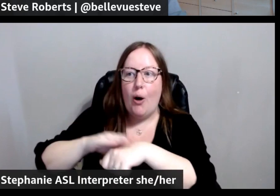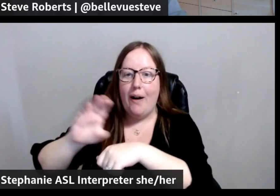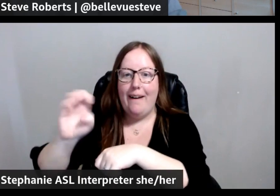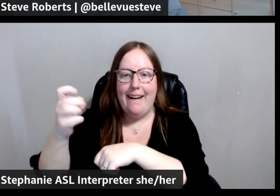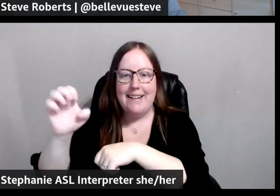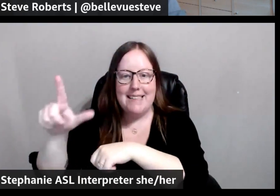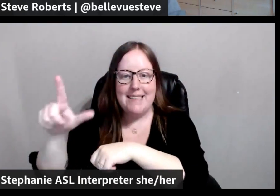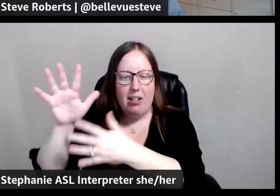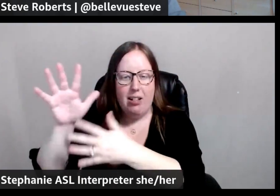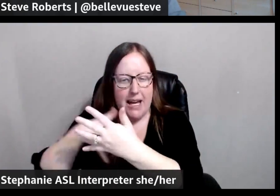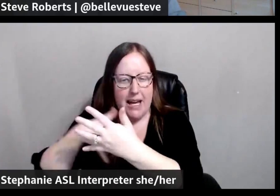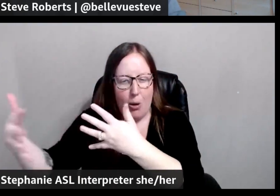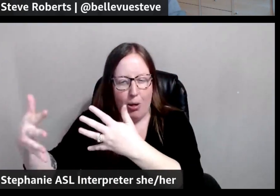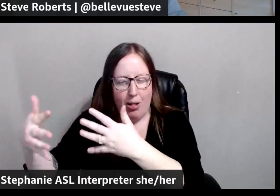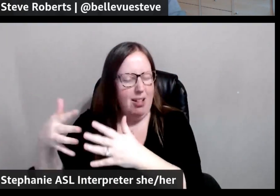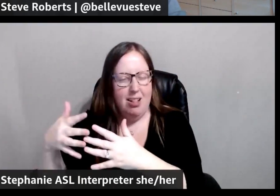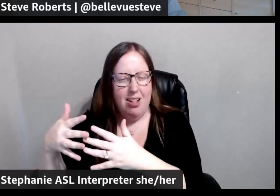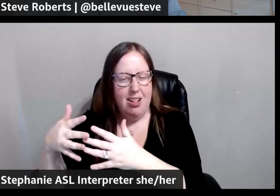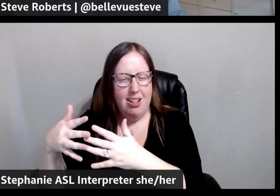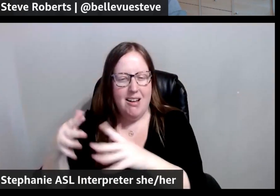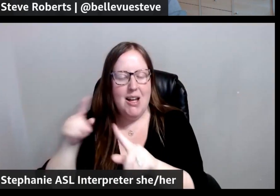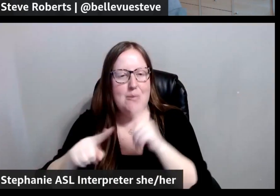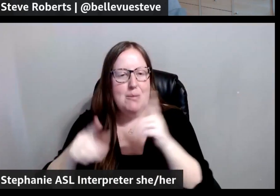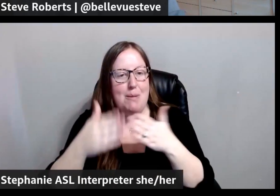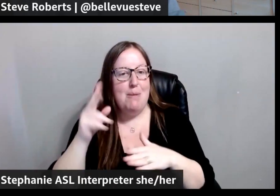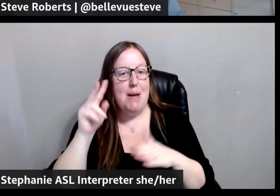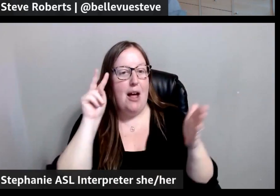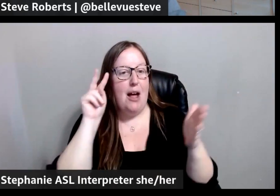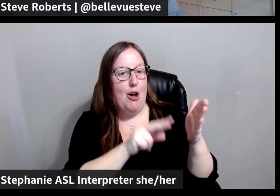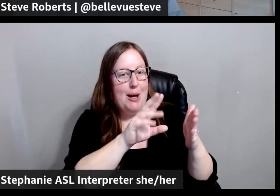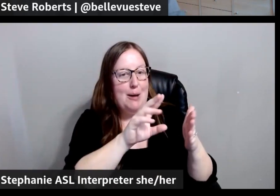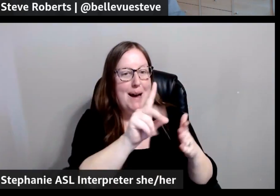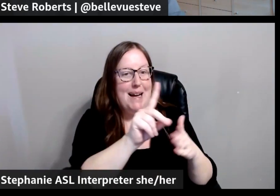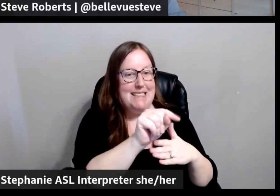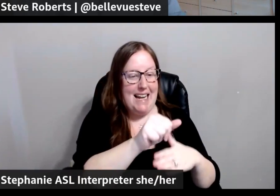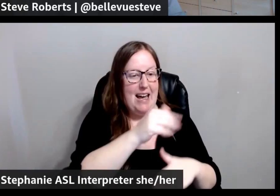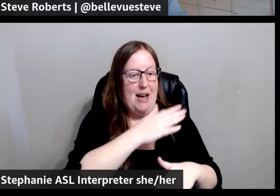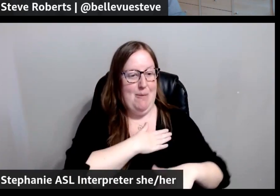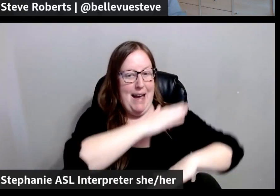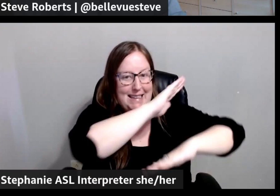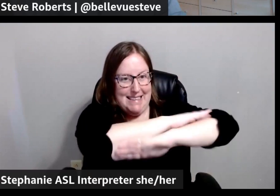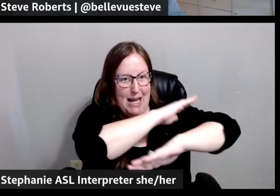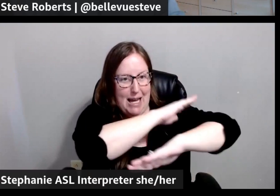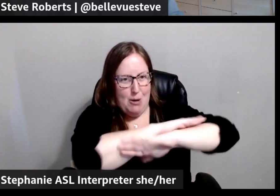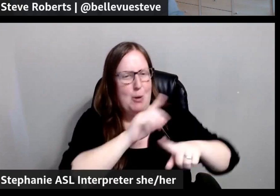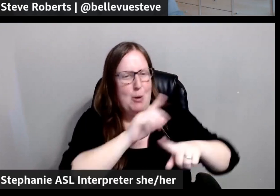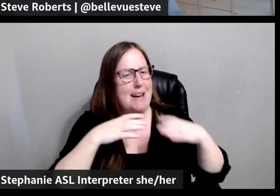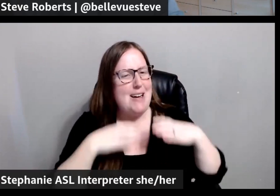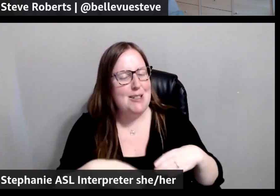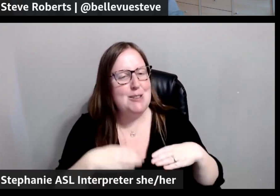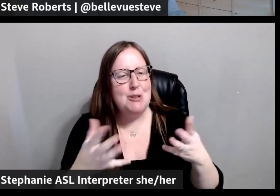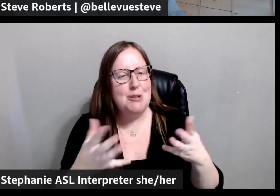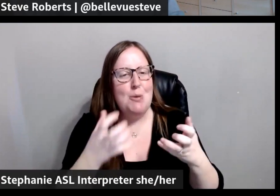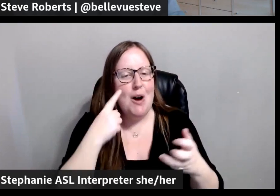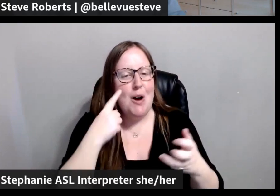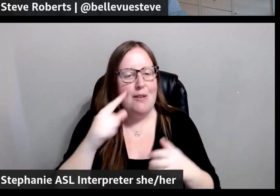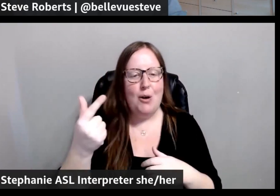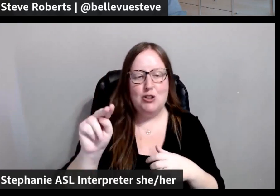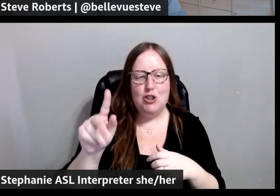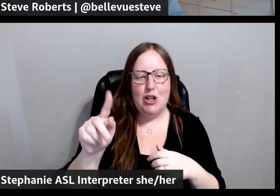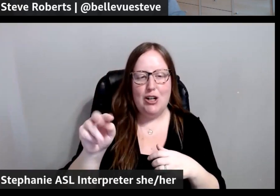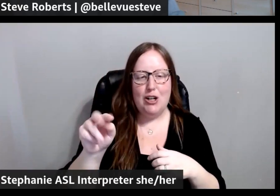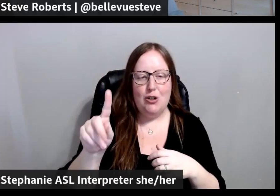may start to look at my data on my dinner table. What are customers asking for related to generative AI?